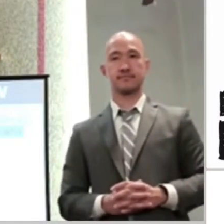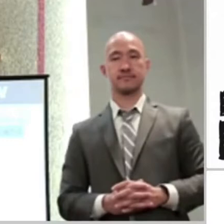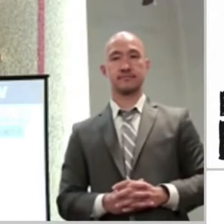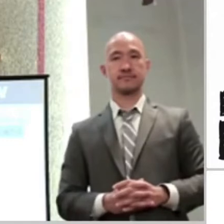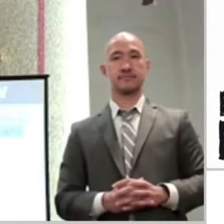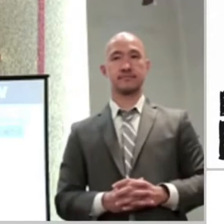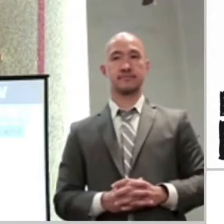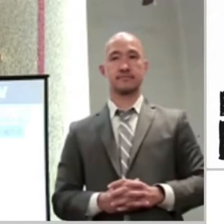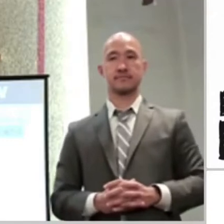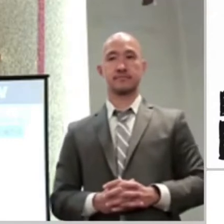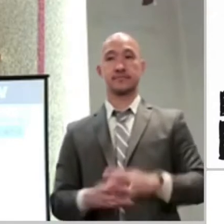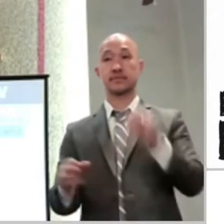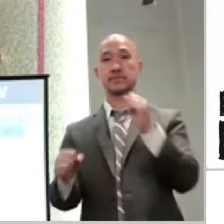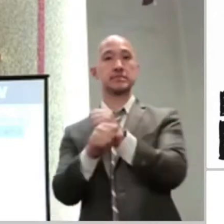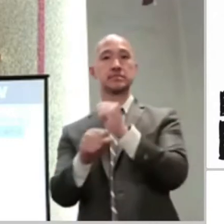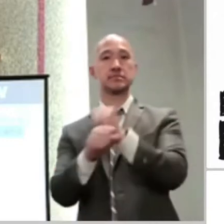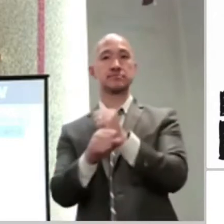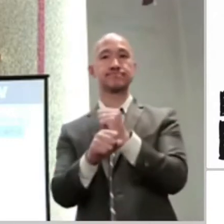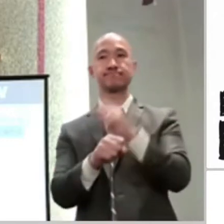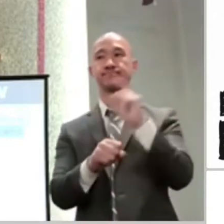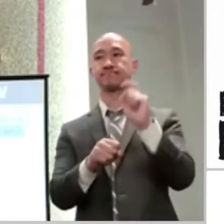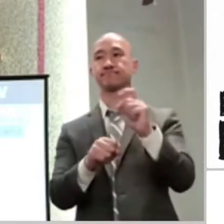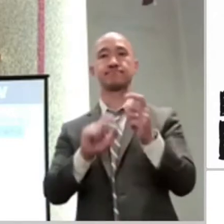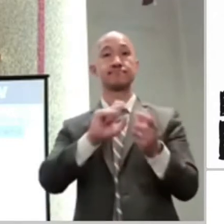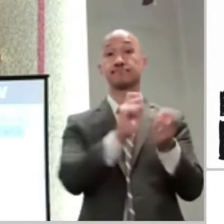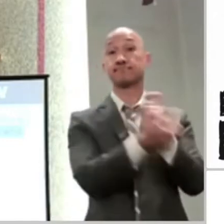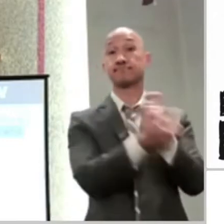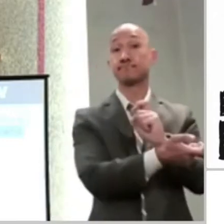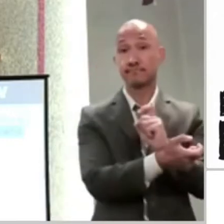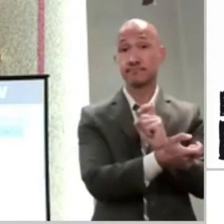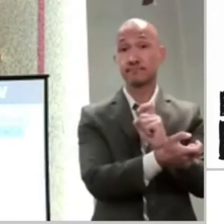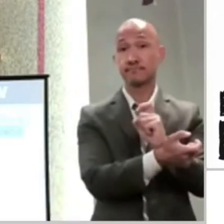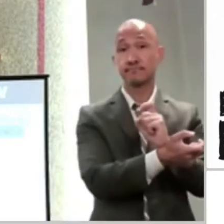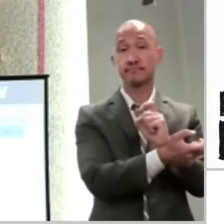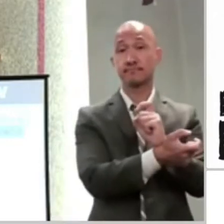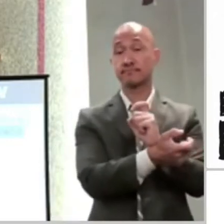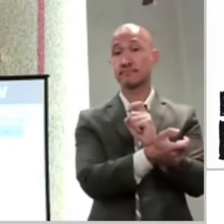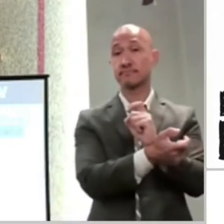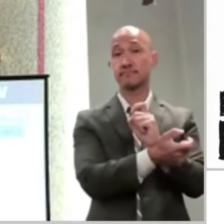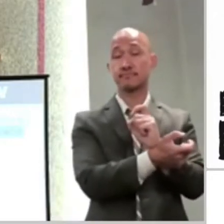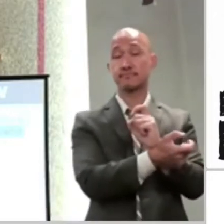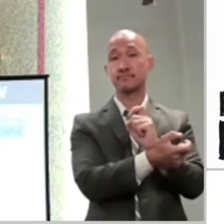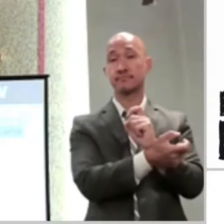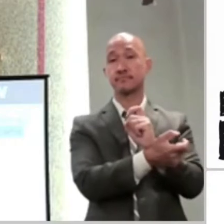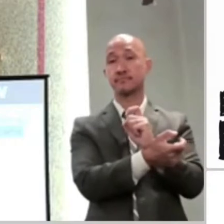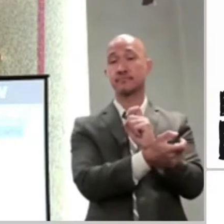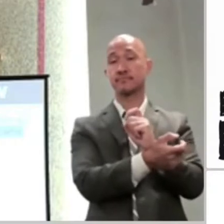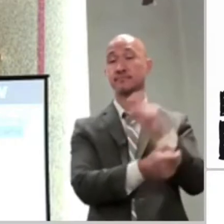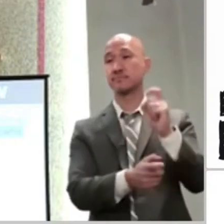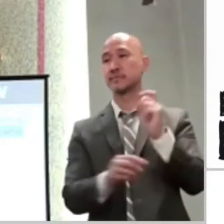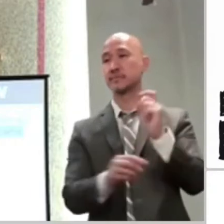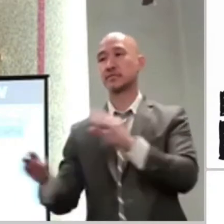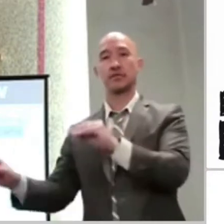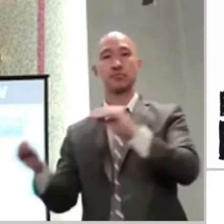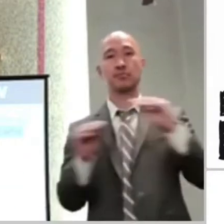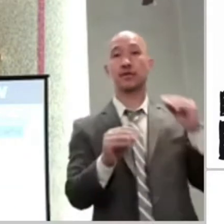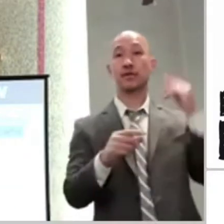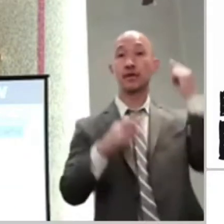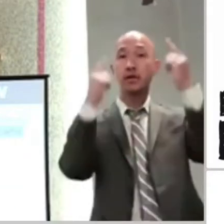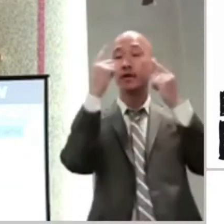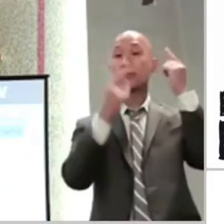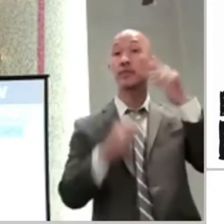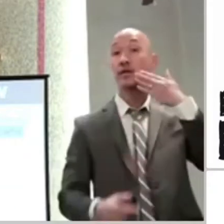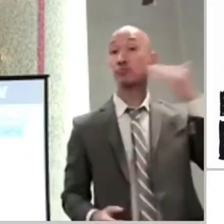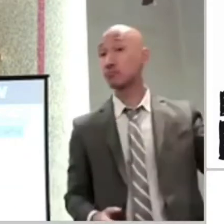Oh, I got to change my job. We get emotional. Oh, I got to change things. There's this grass is greener on the other